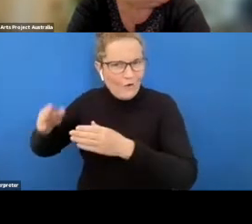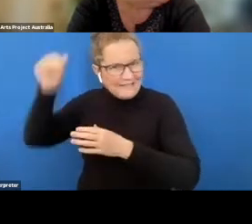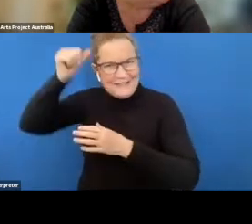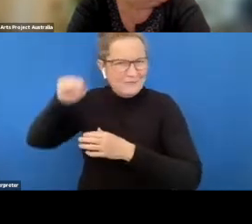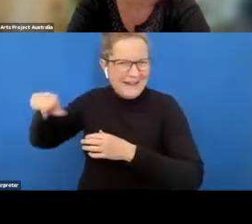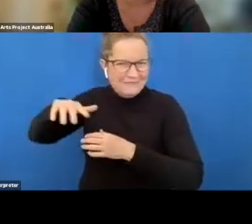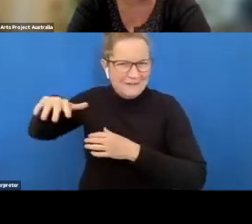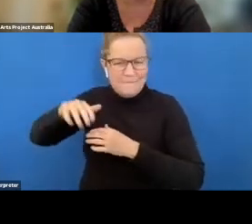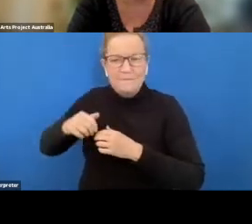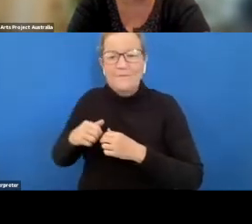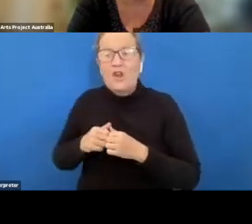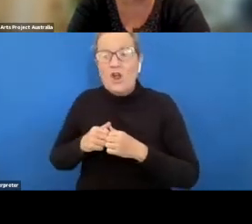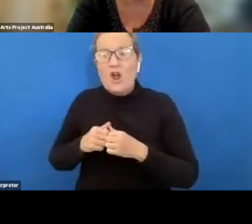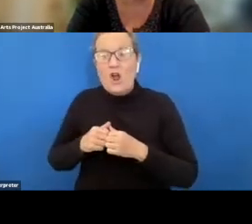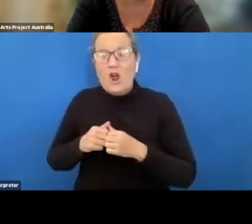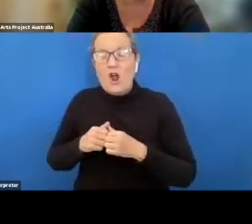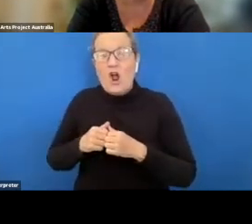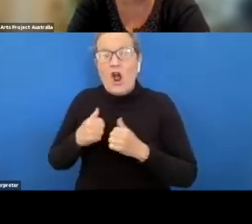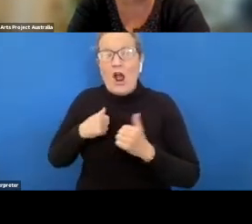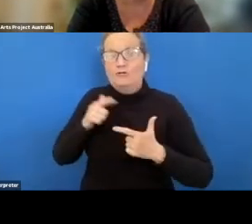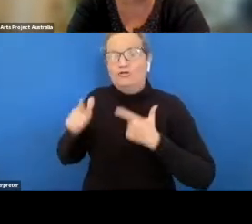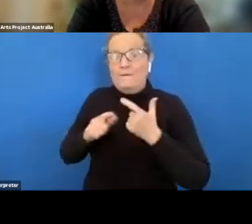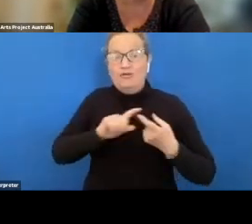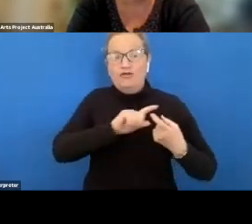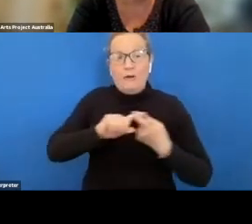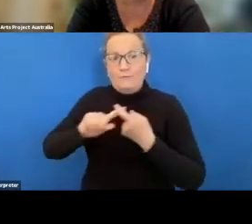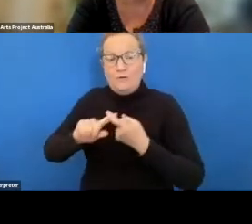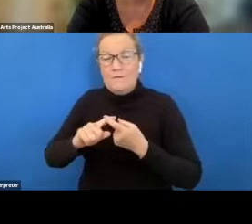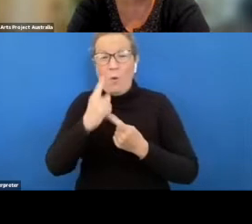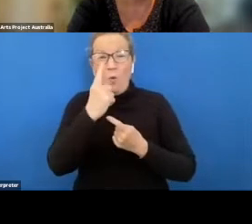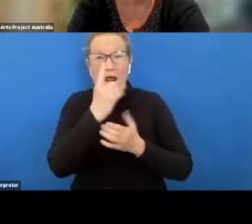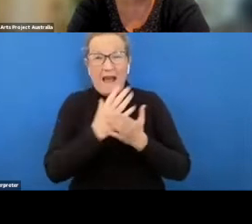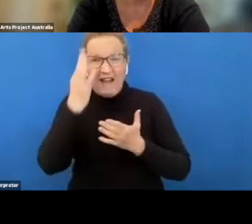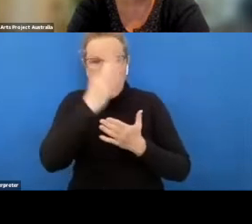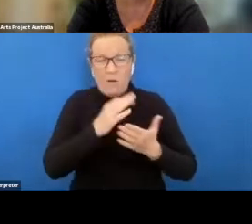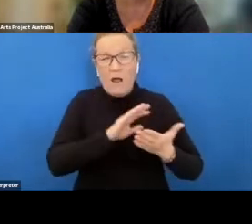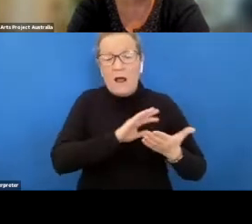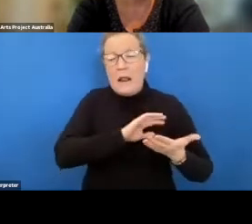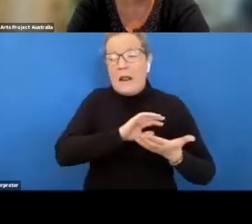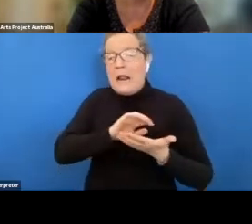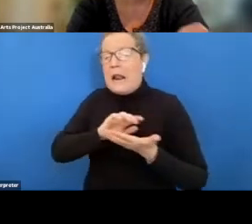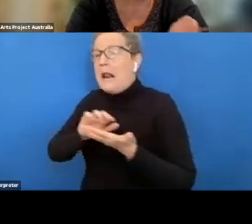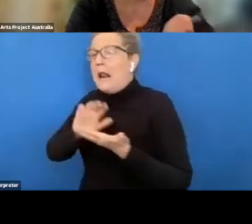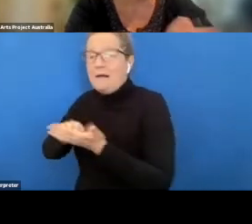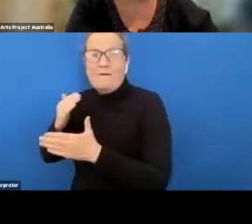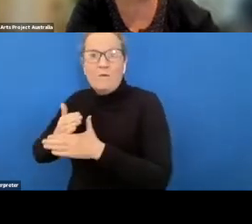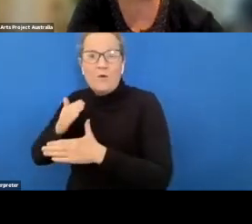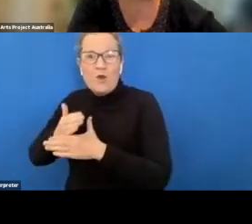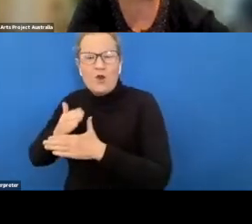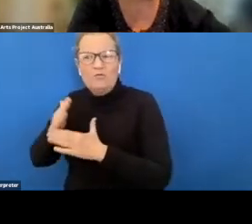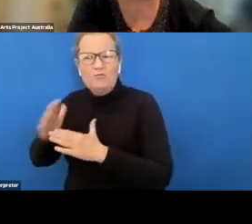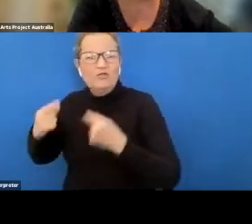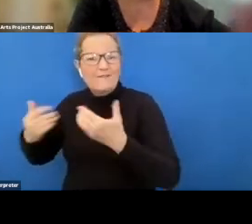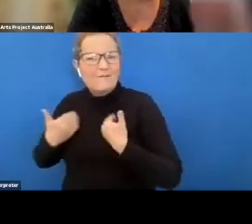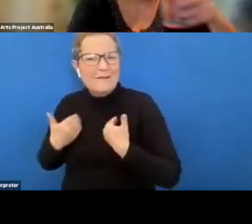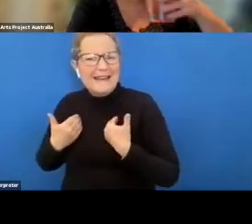i had to travel two trains and it took me an hour and a half to get work that was a real challenge for me there i